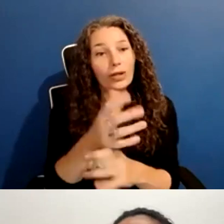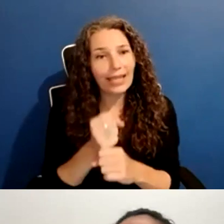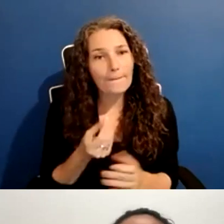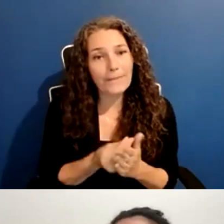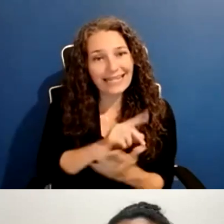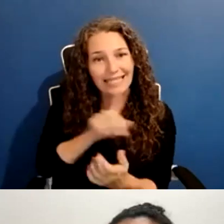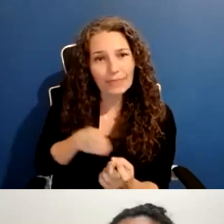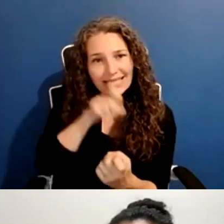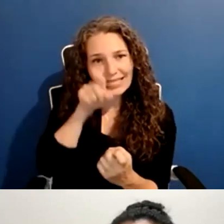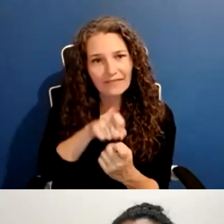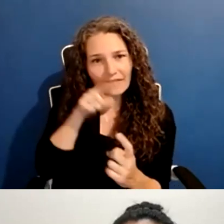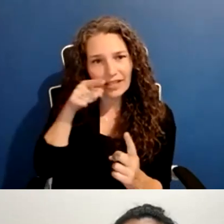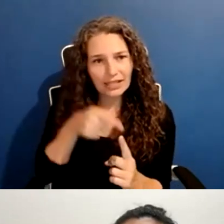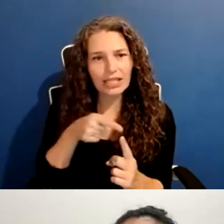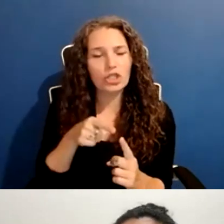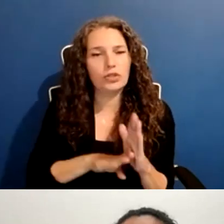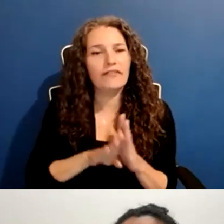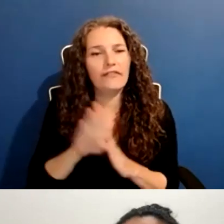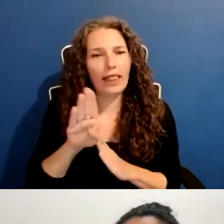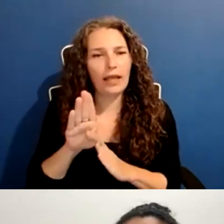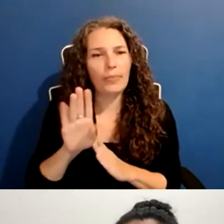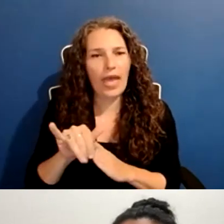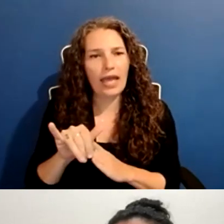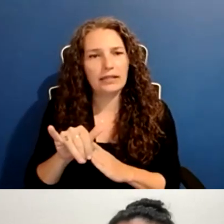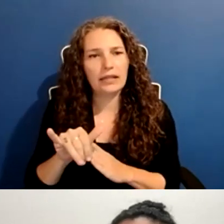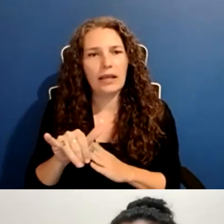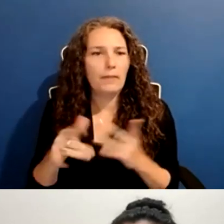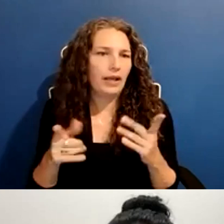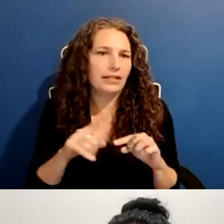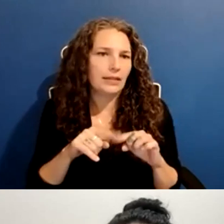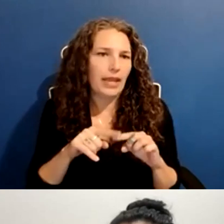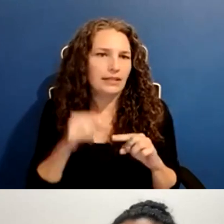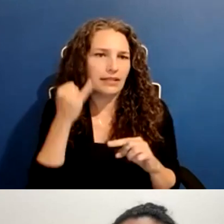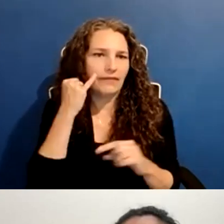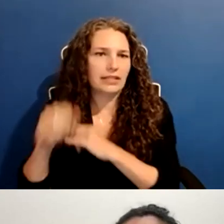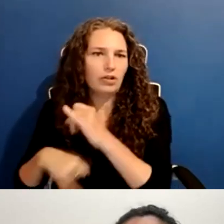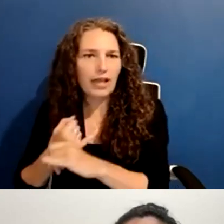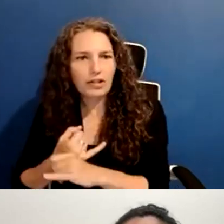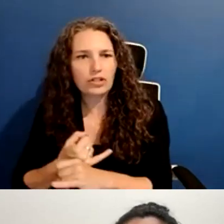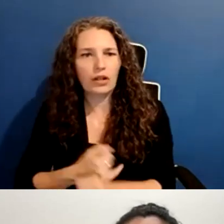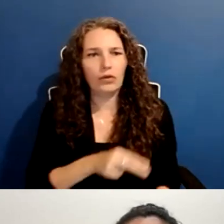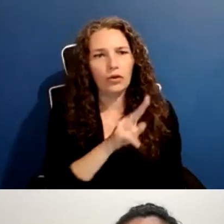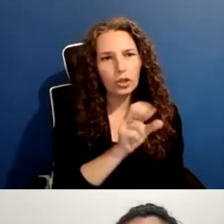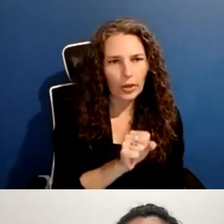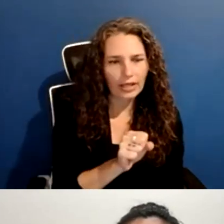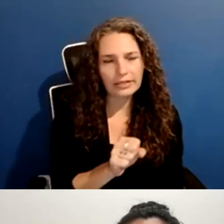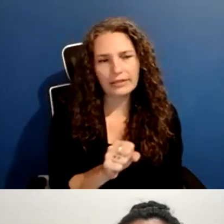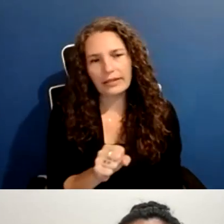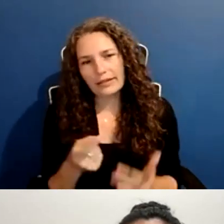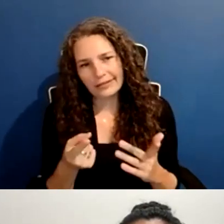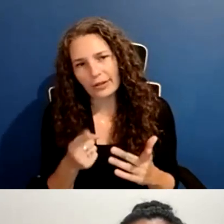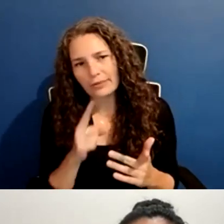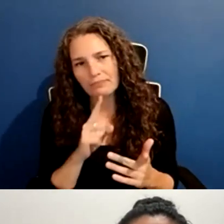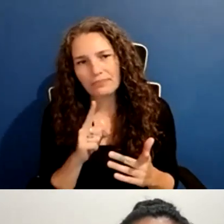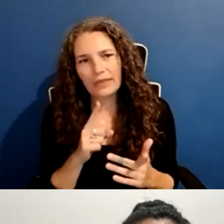it's not absolutely necessary. It's more of like a nice to have in a, and again, it serves the function of communicating quickly. All